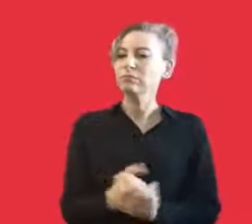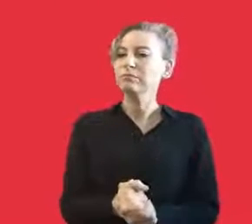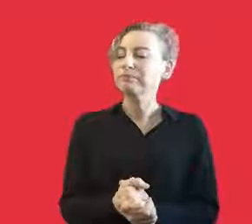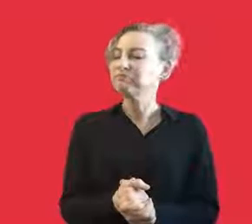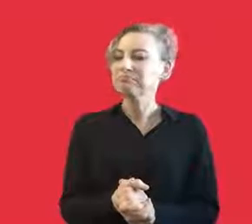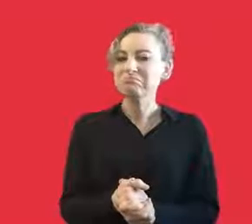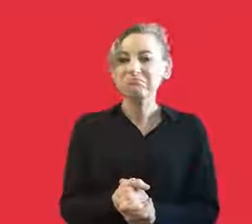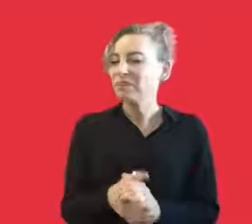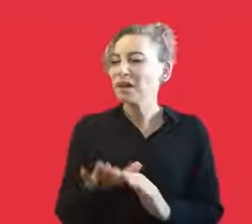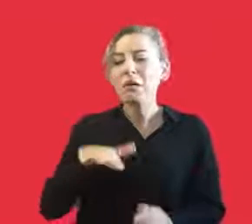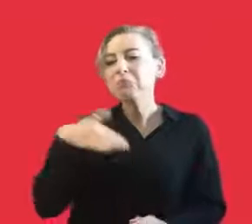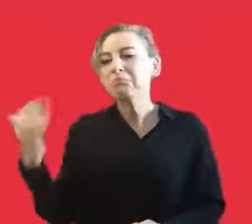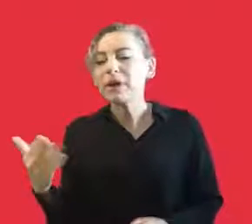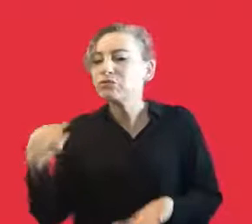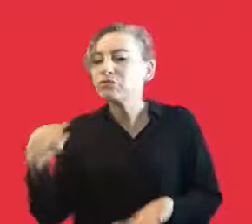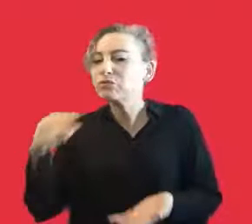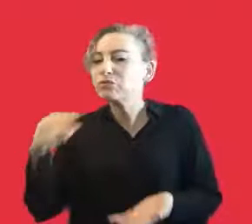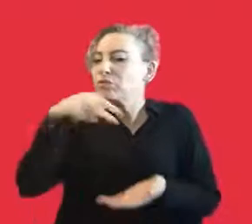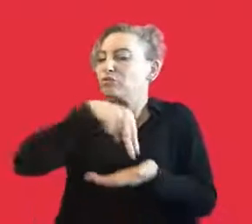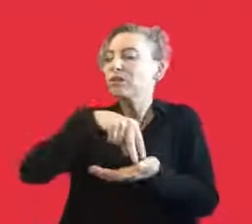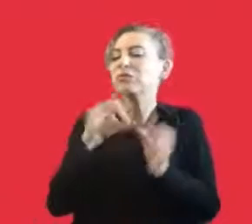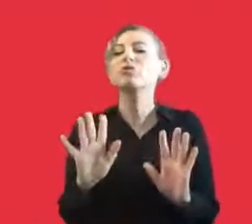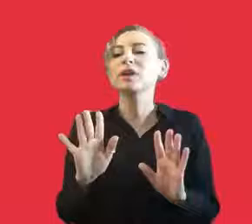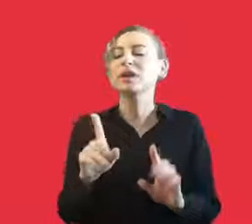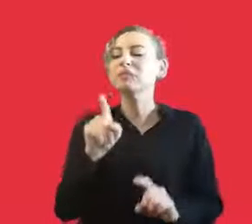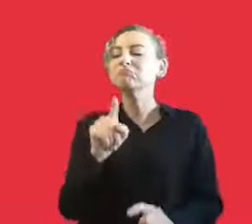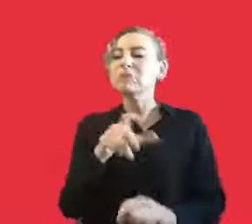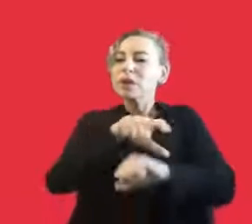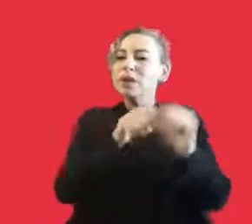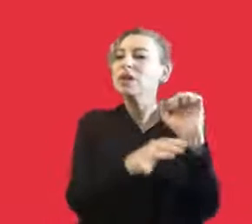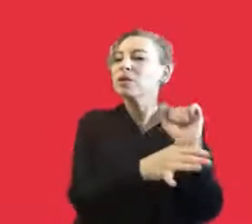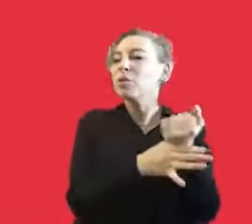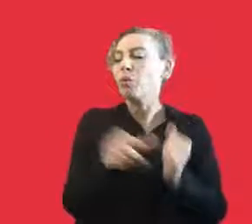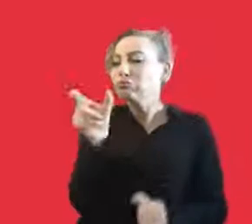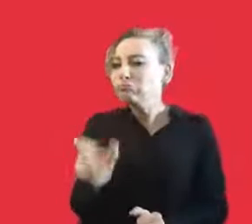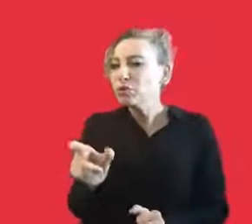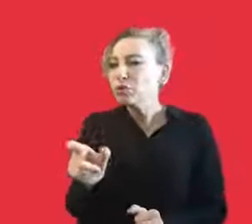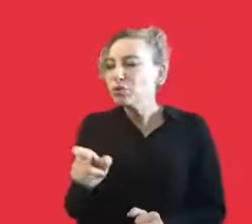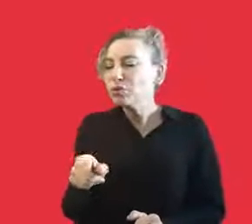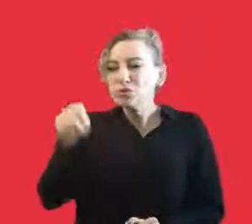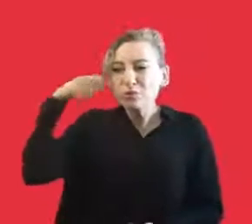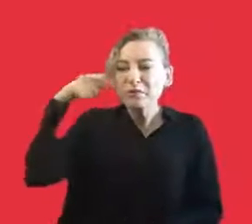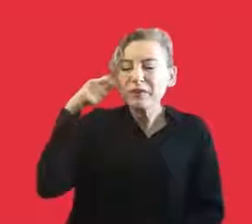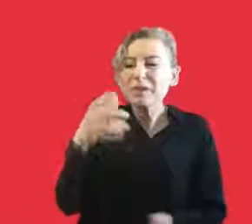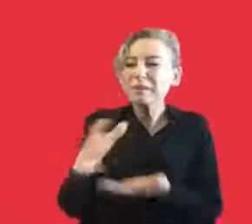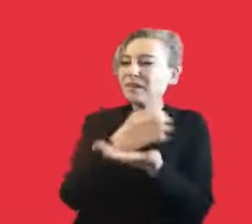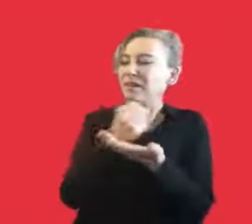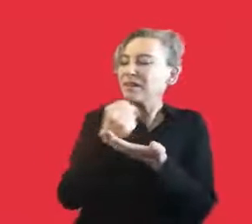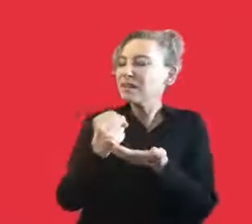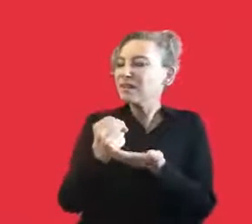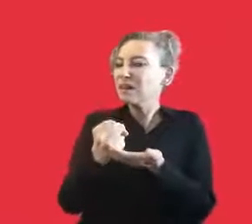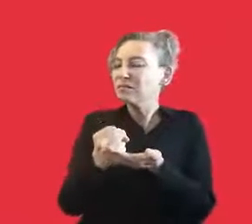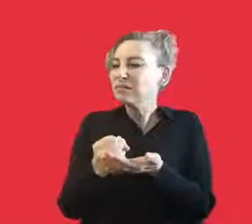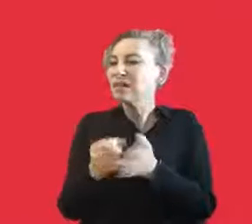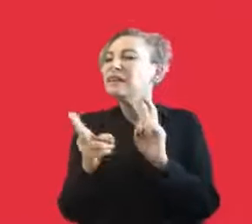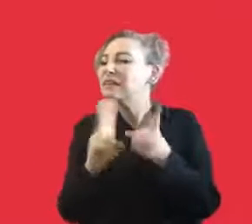based on certain commercial purposes. Otherwise, it is not going to be possible to exist. When we think about the